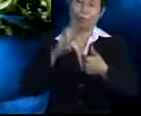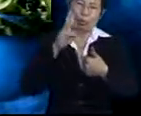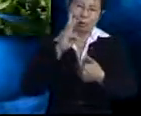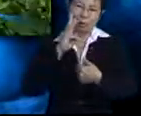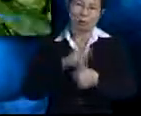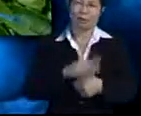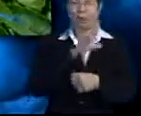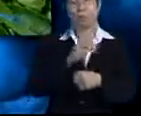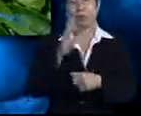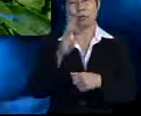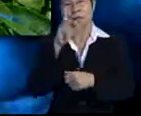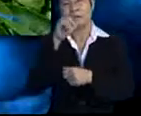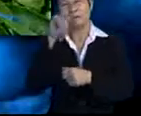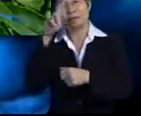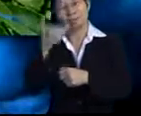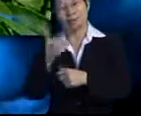and water lily.